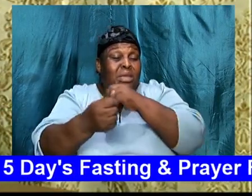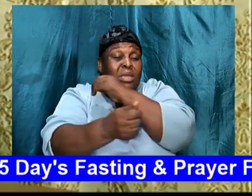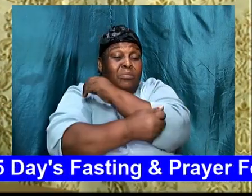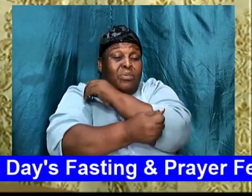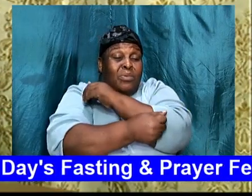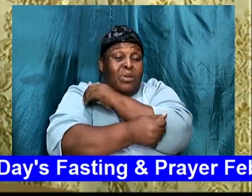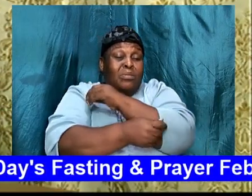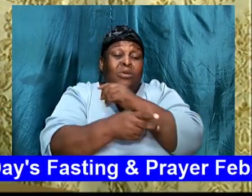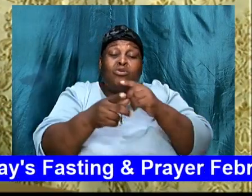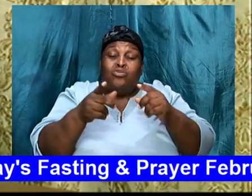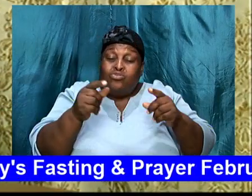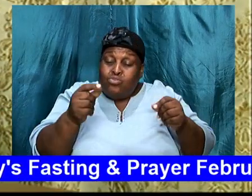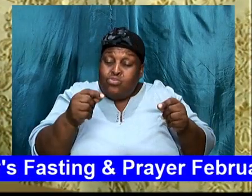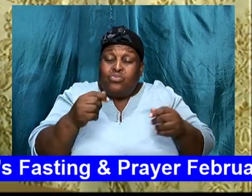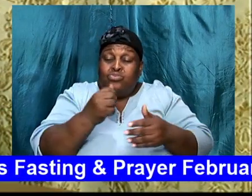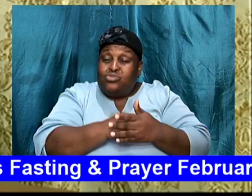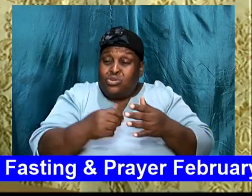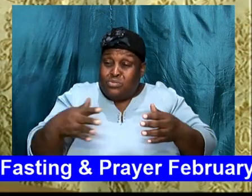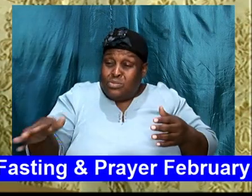something, about it.